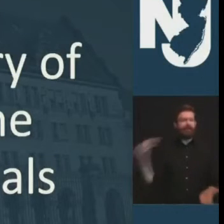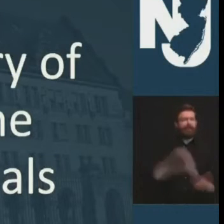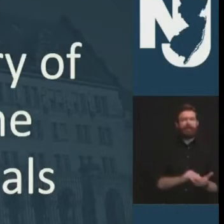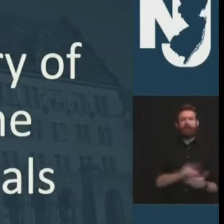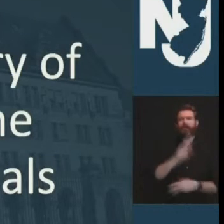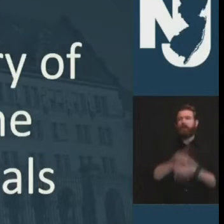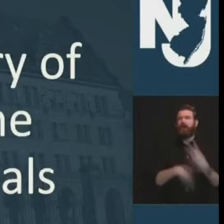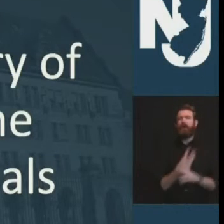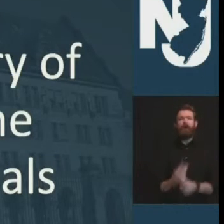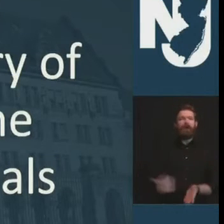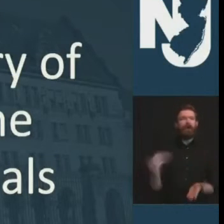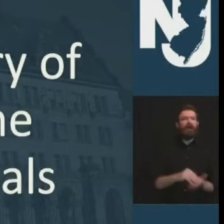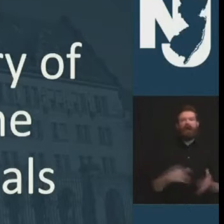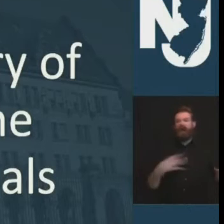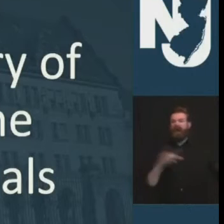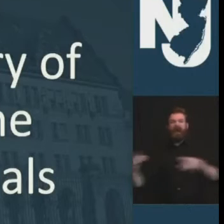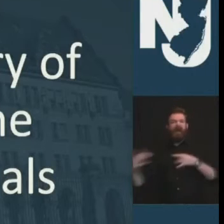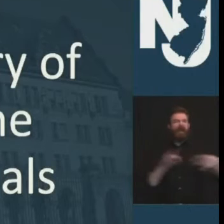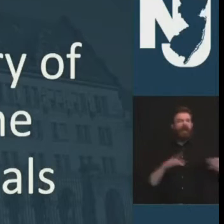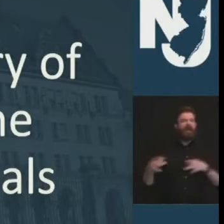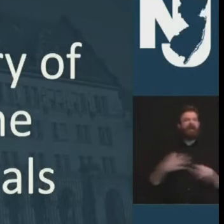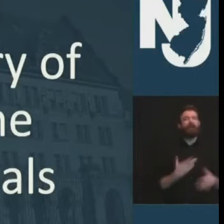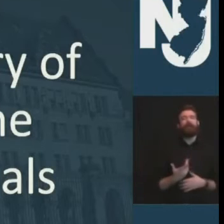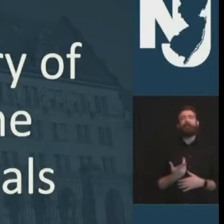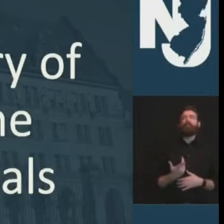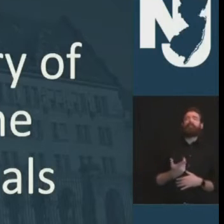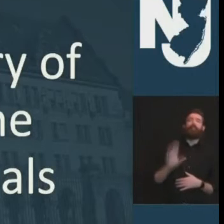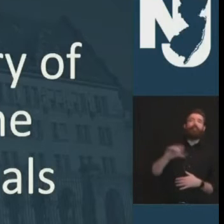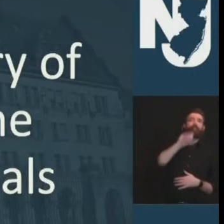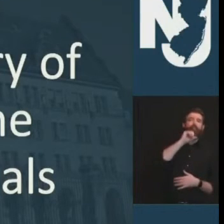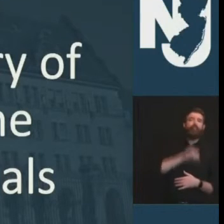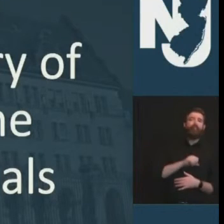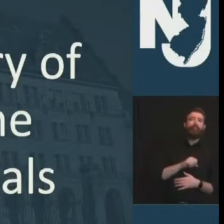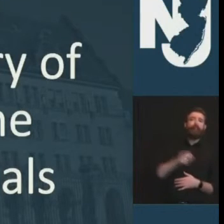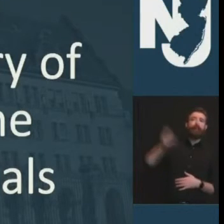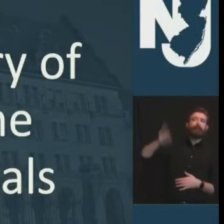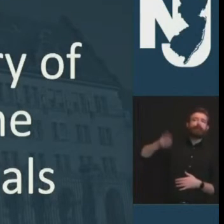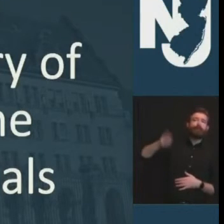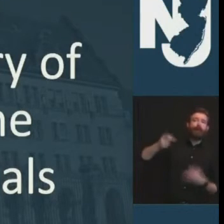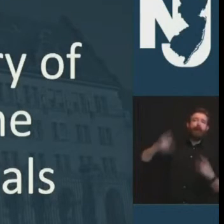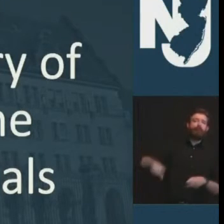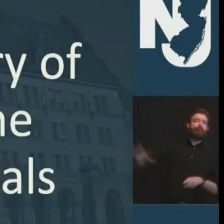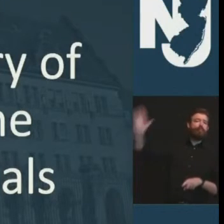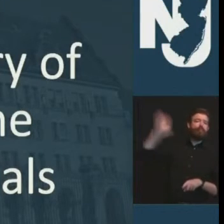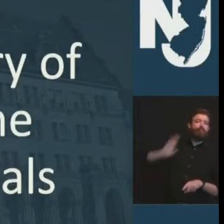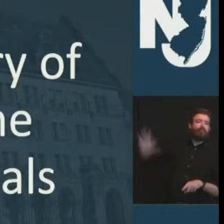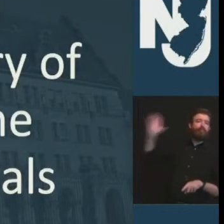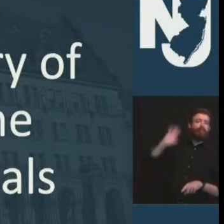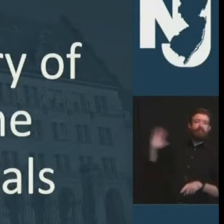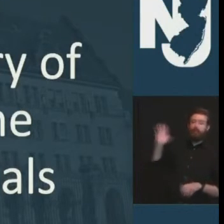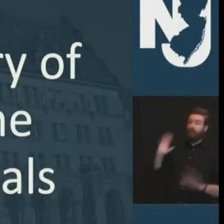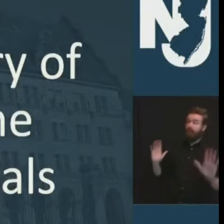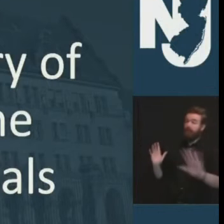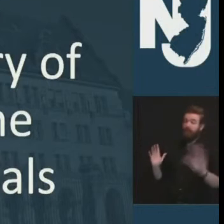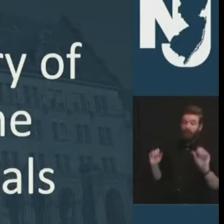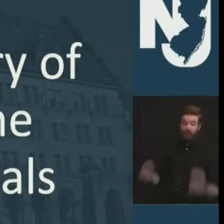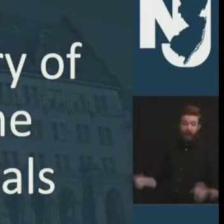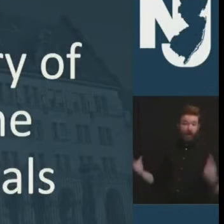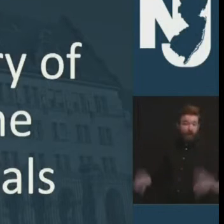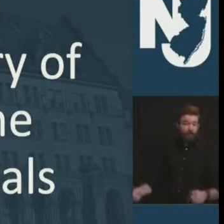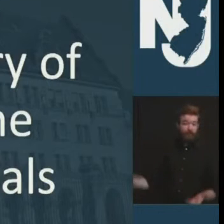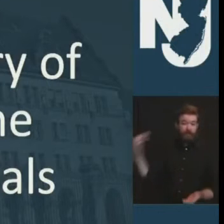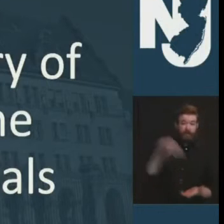just something from history we have to remain vigilant and uproot authoritarianism wherever it attempts